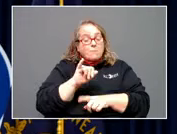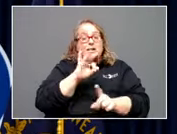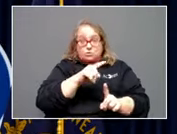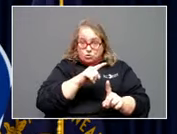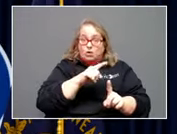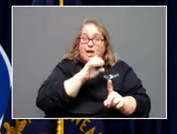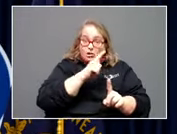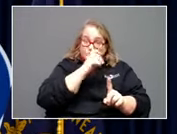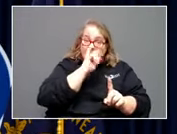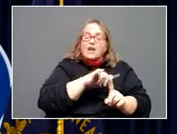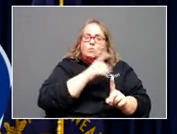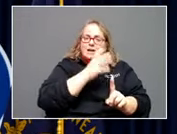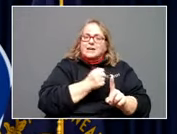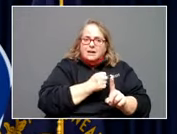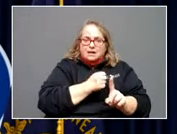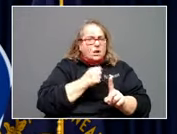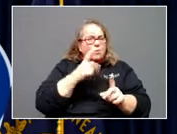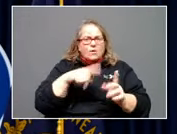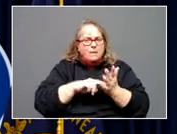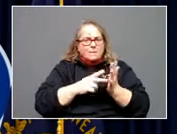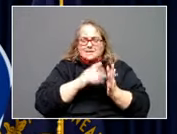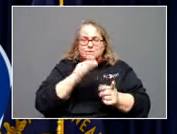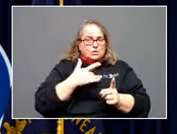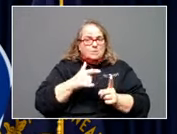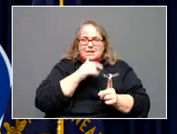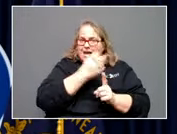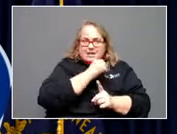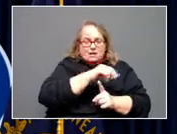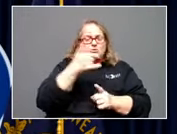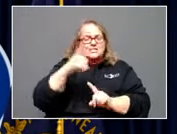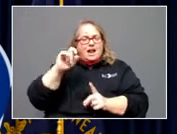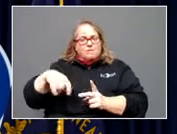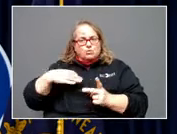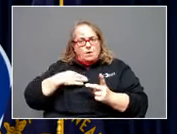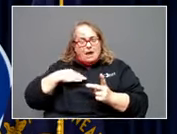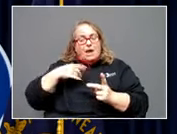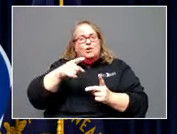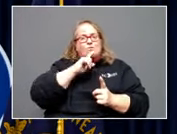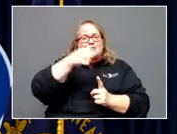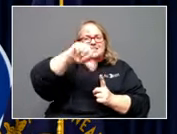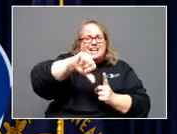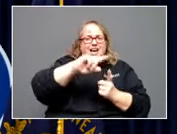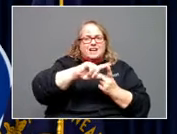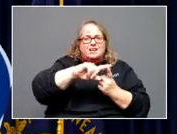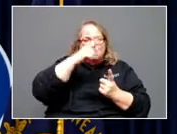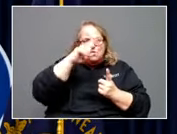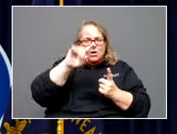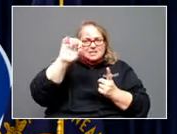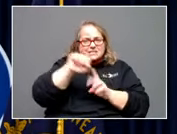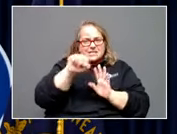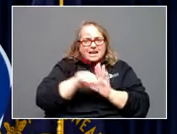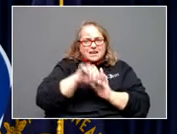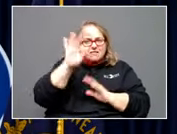this is, is if you typically couldn't get that, you still have to apply. You are denied because you don't qualify under state and federal law. And